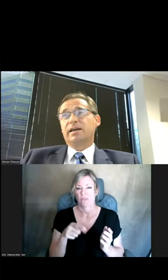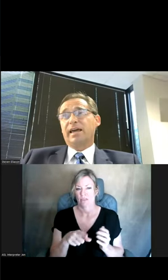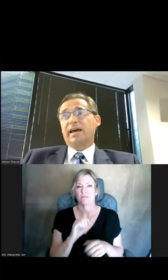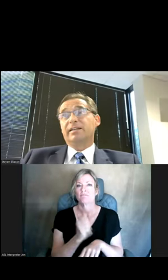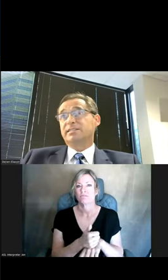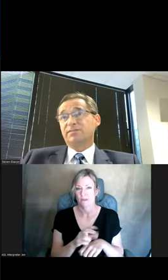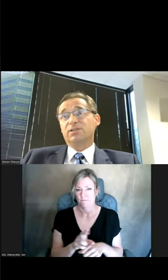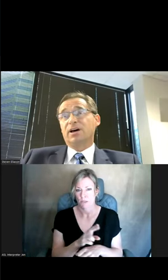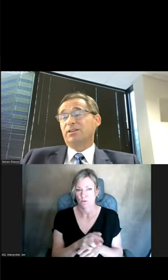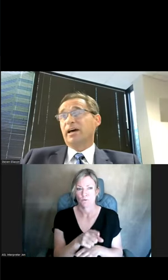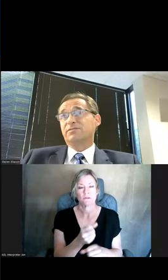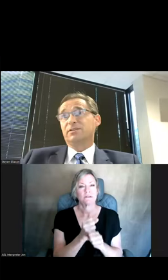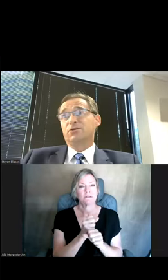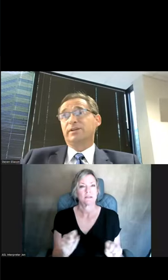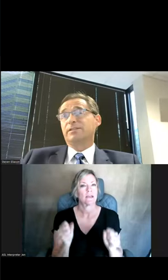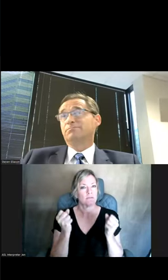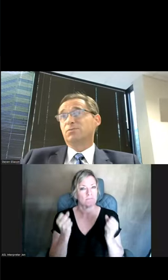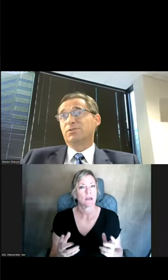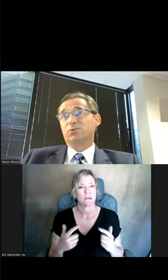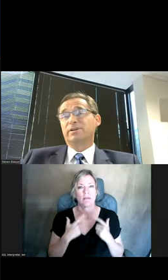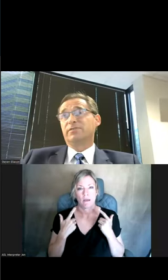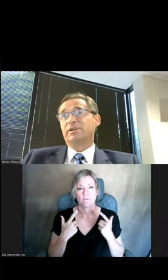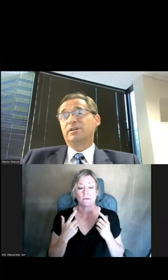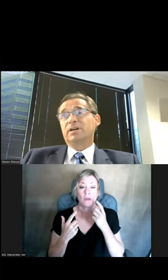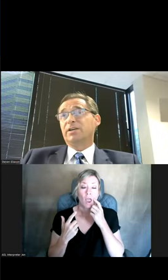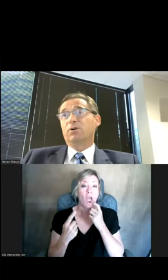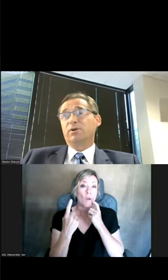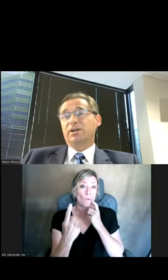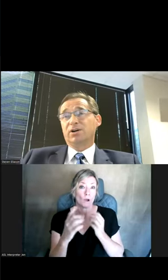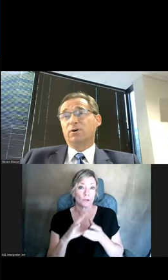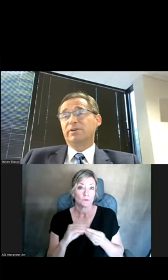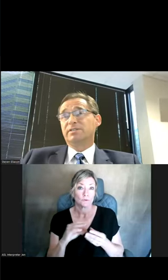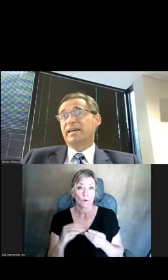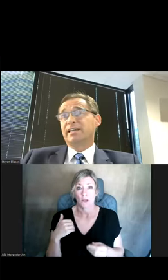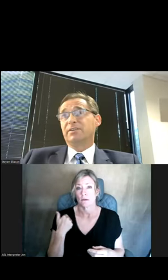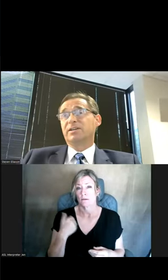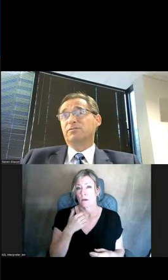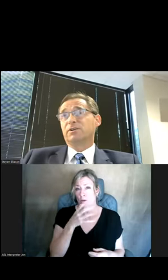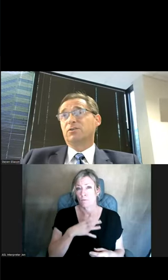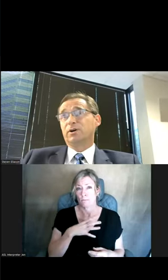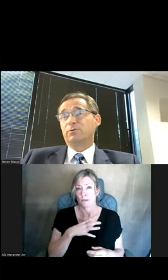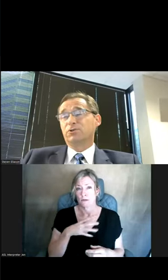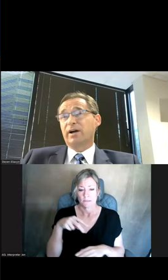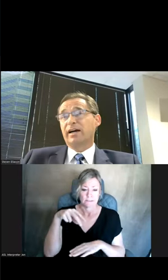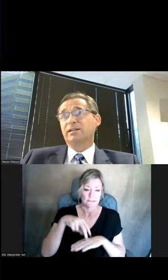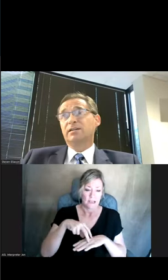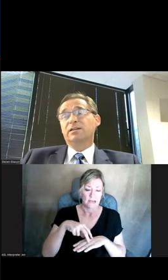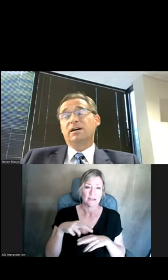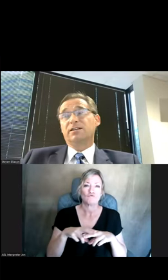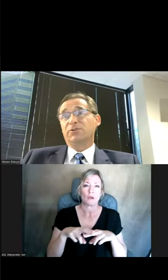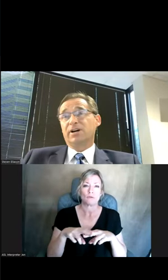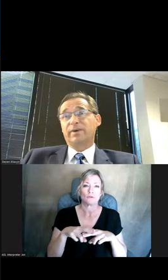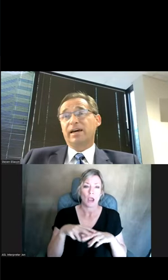and it's saved a lot of lives, including a story of a young woman standing on the edge of a railroad track,